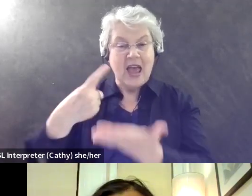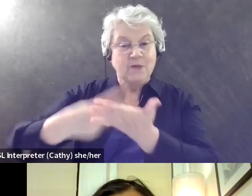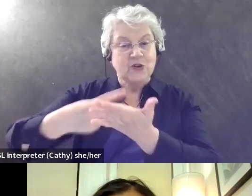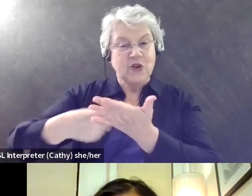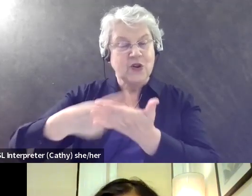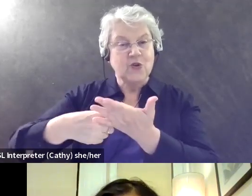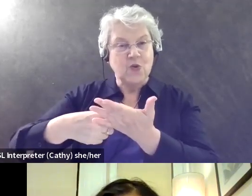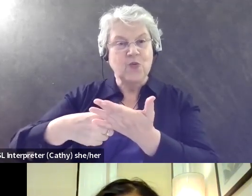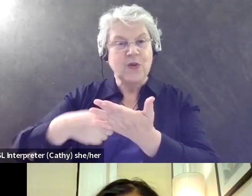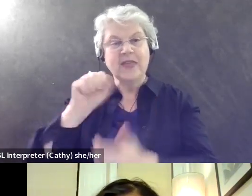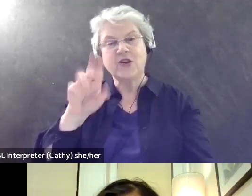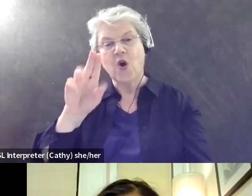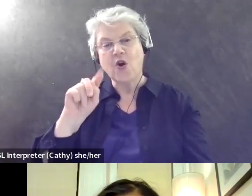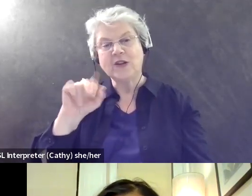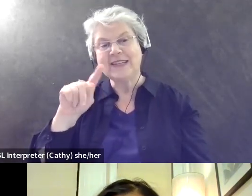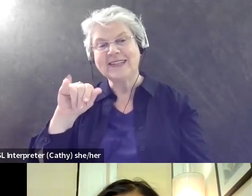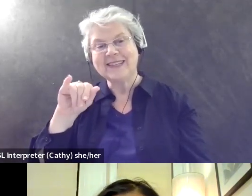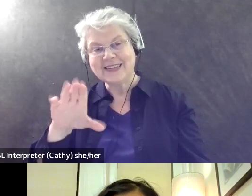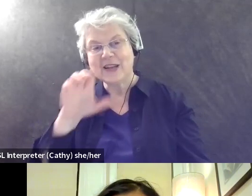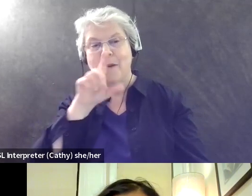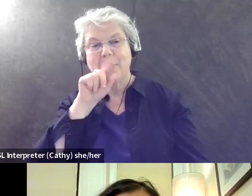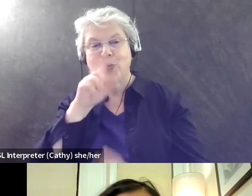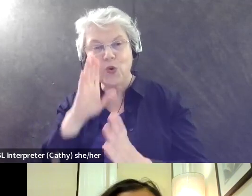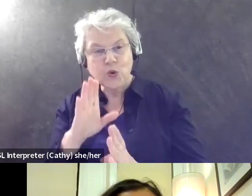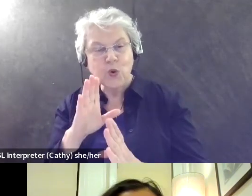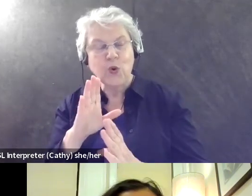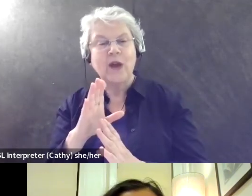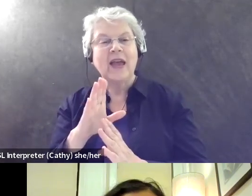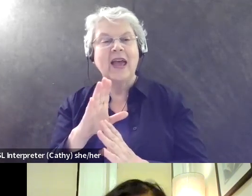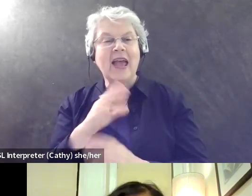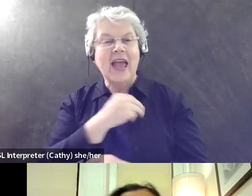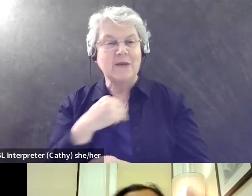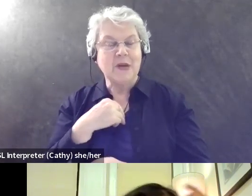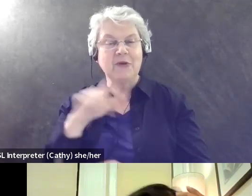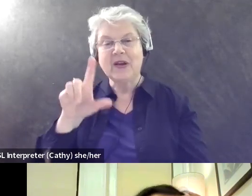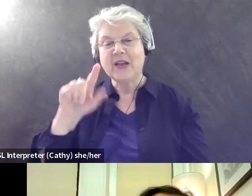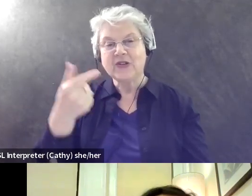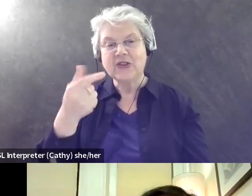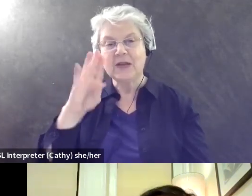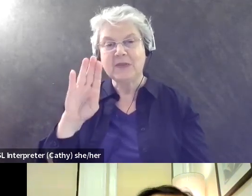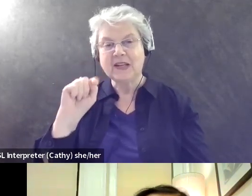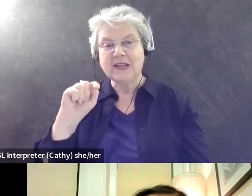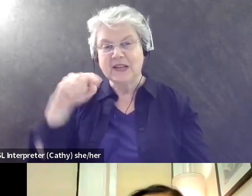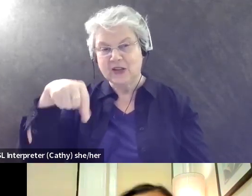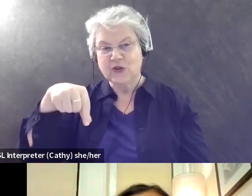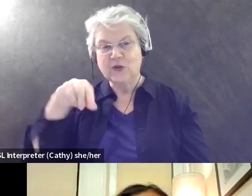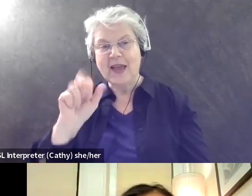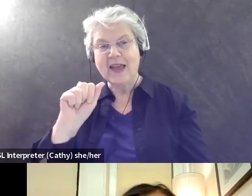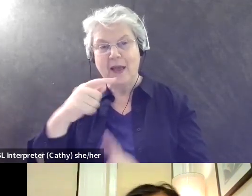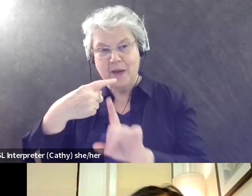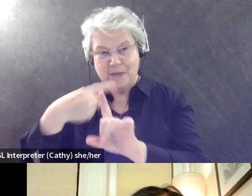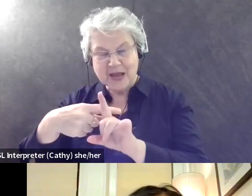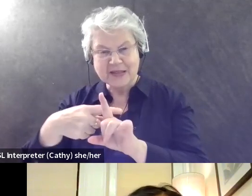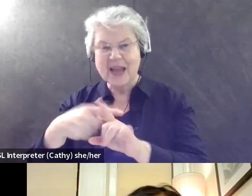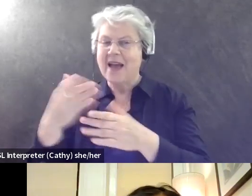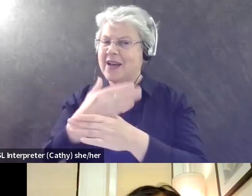is an autistic birder, um, and a member of the LGBTQIA plus community. And Carrie has, um, a lot to